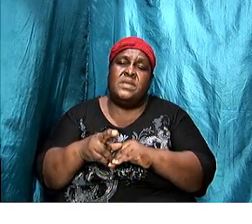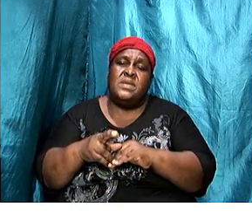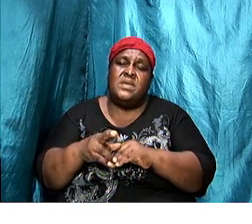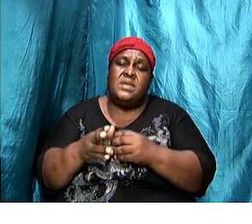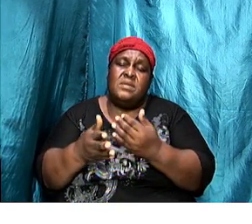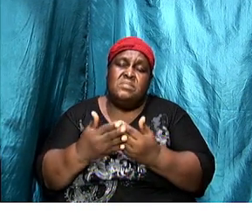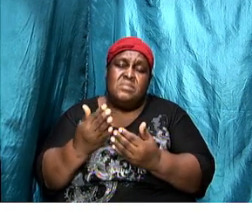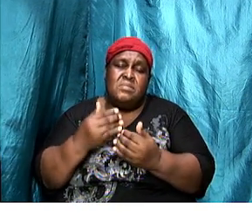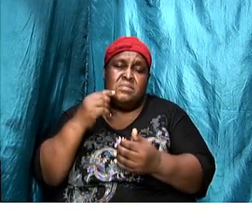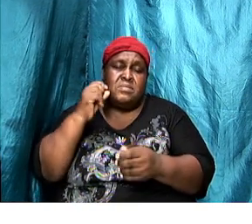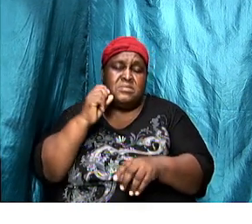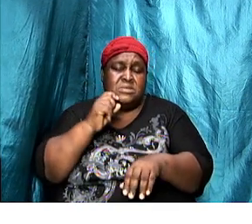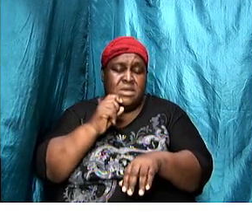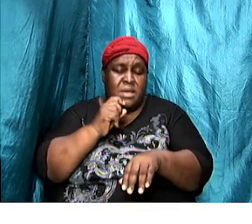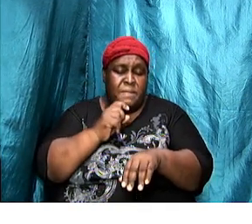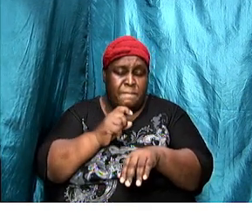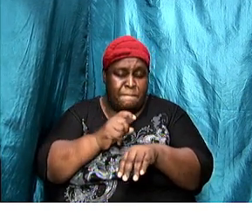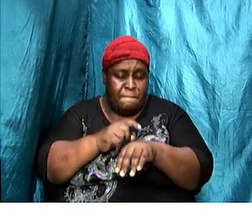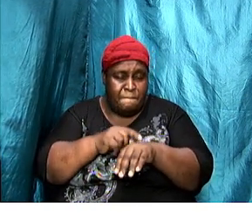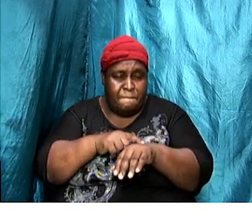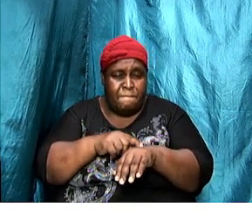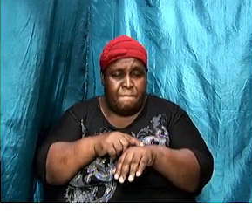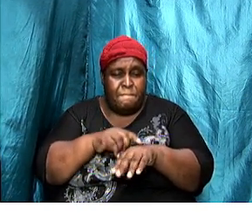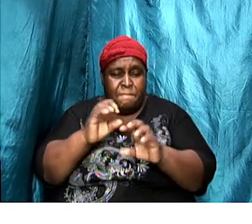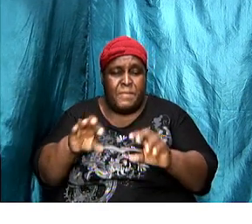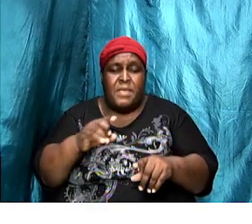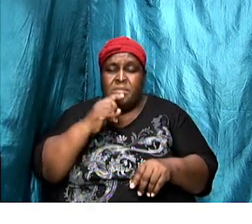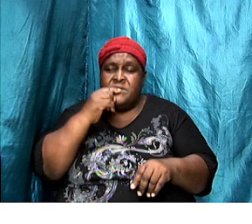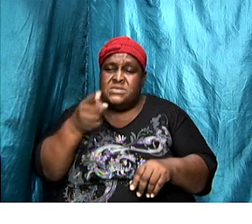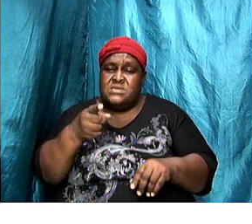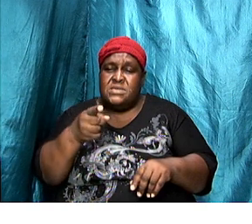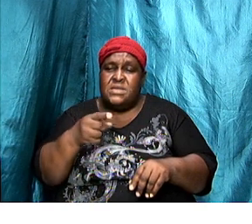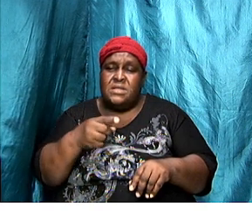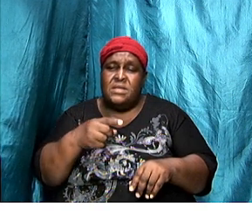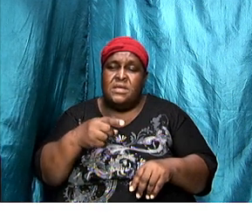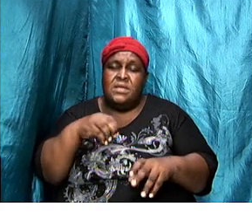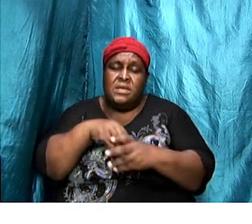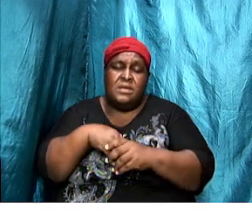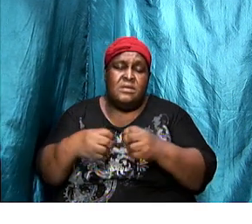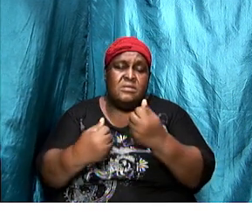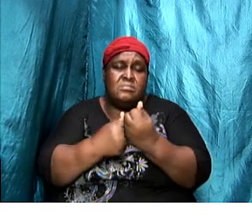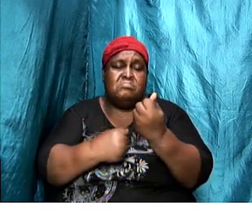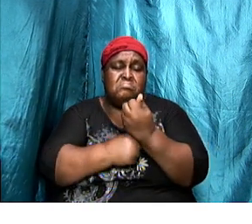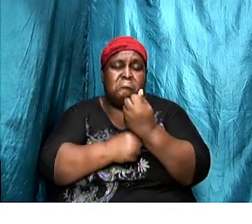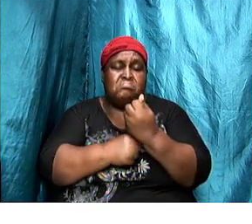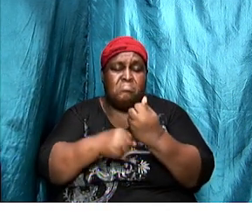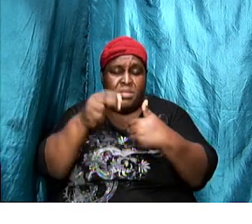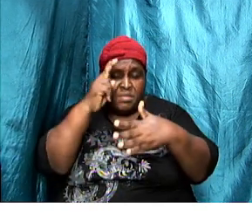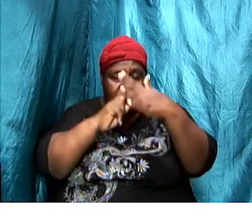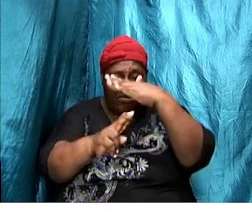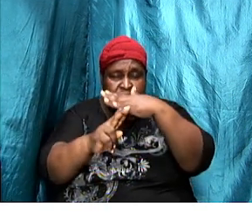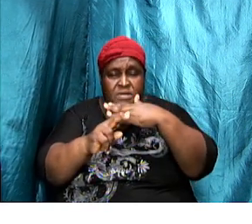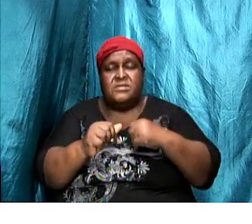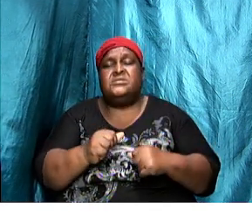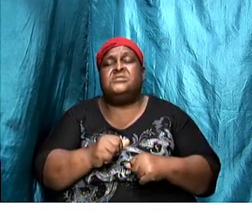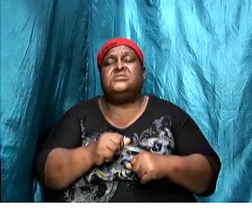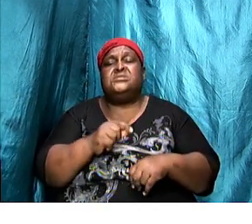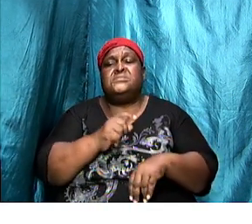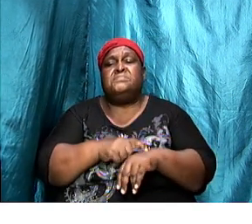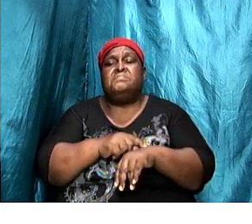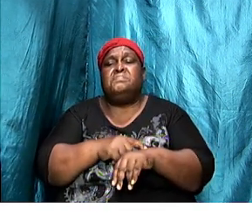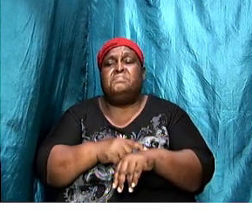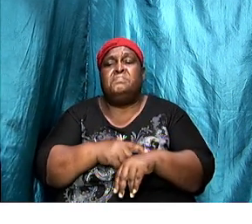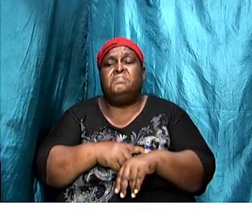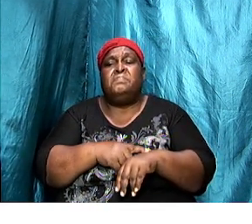points that can be made in support of the prophetic view, but we will deal with it afterwards.